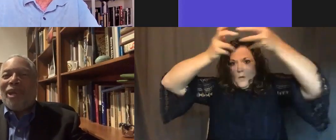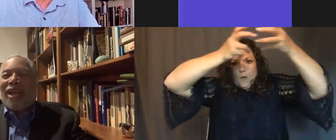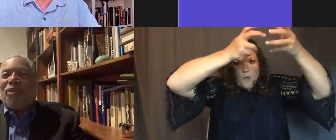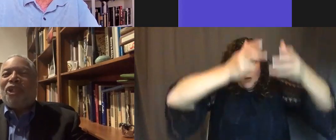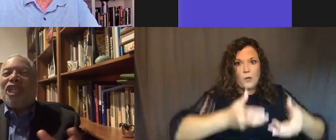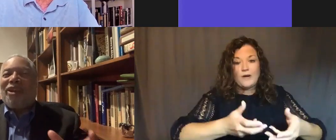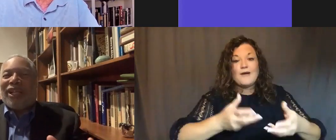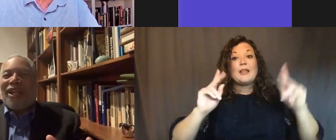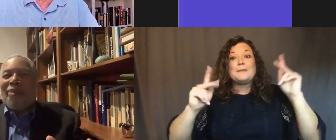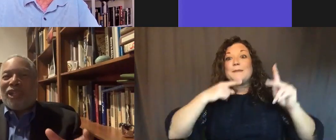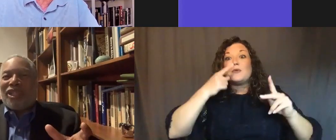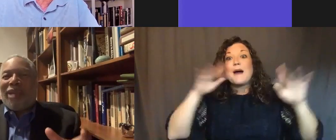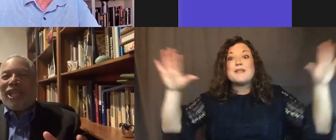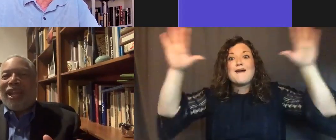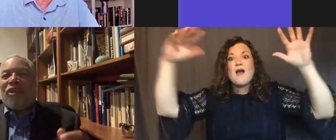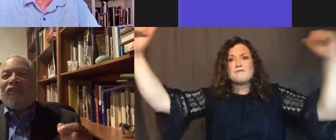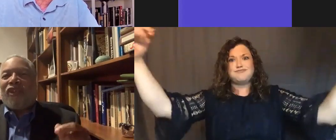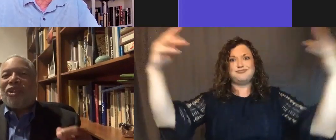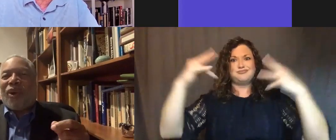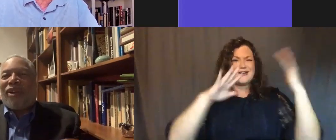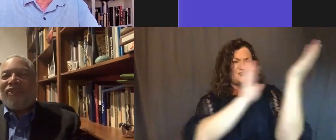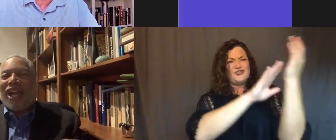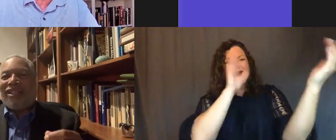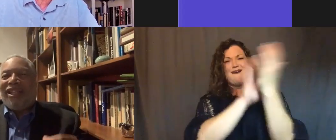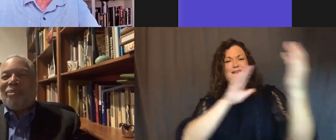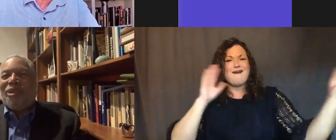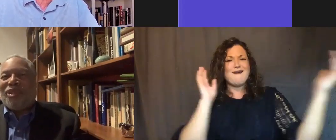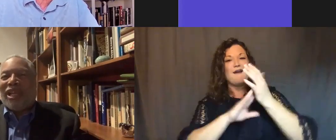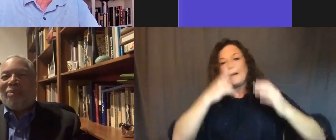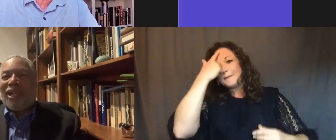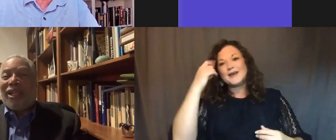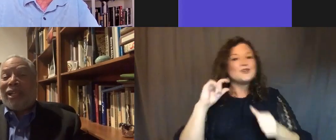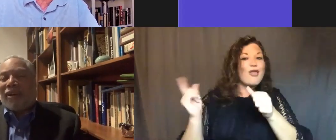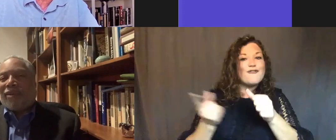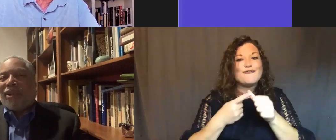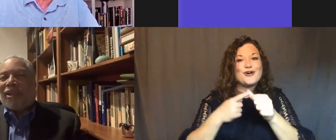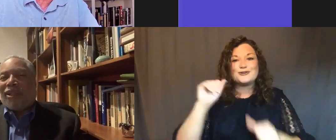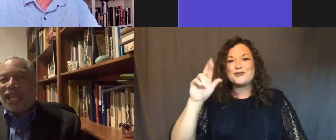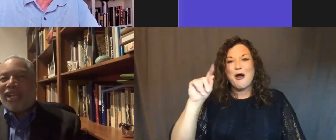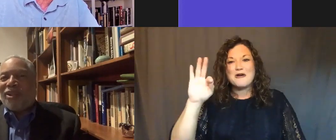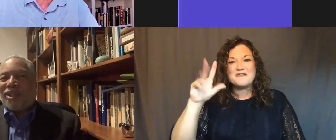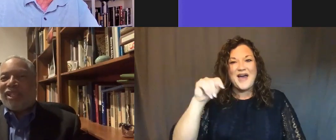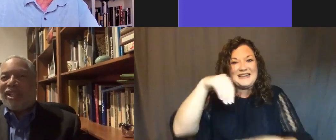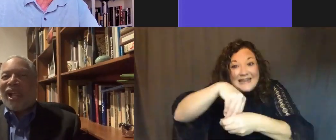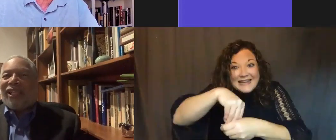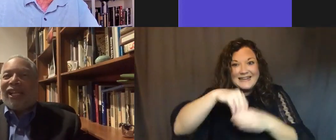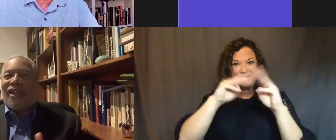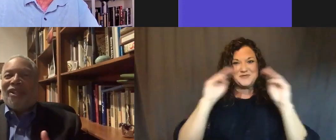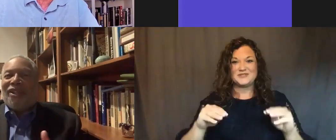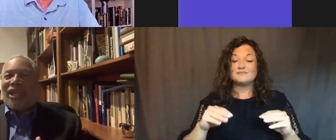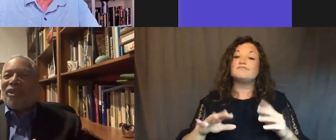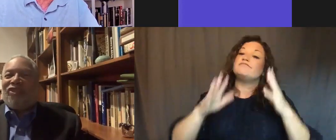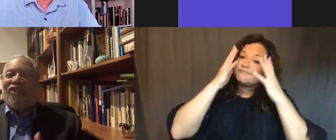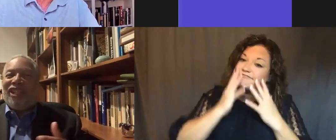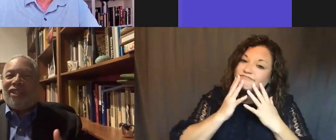came and were cheering, because they became the first artifacts in the museum. Now, the sad news is that